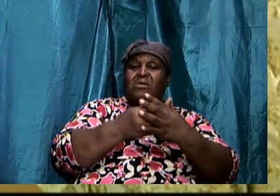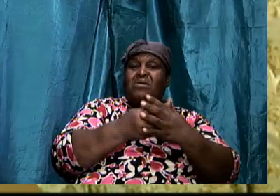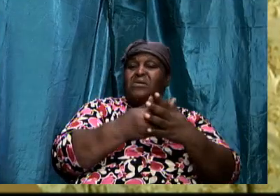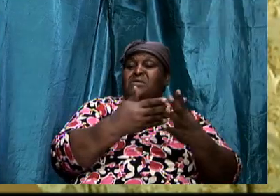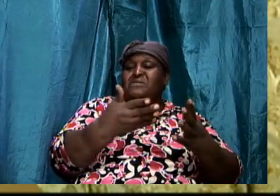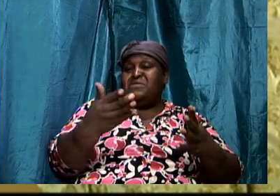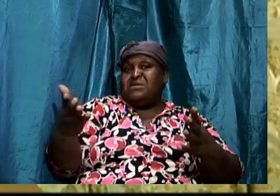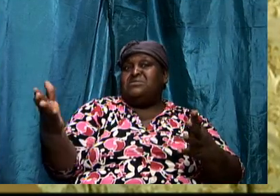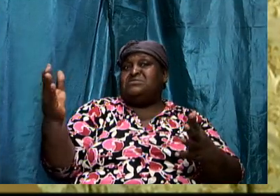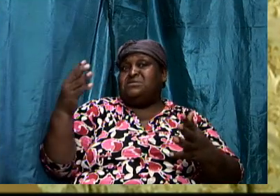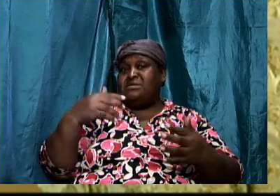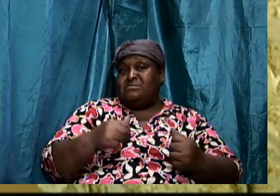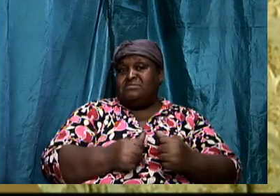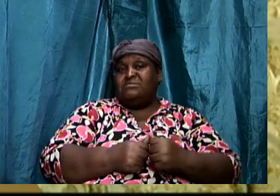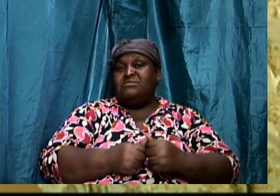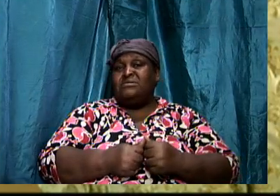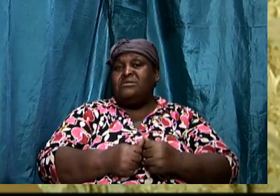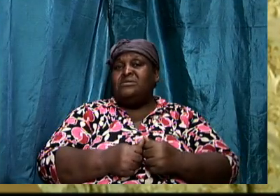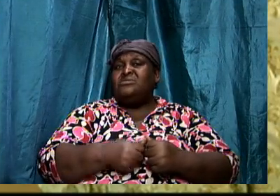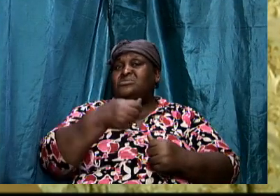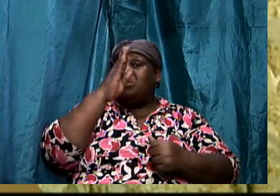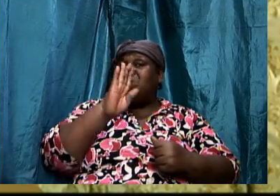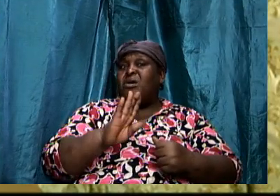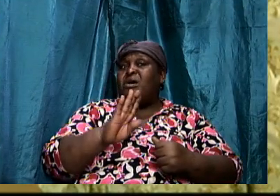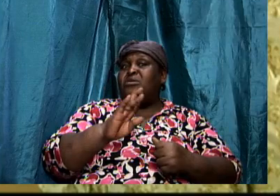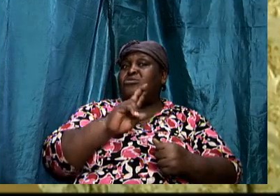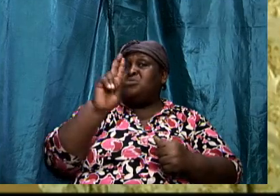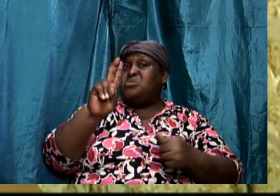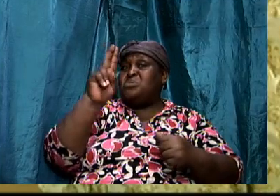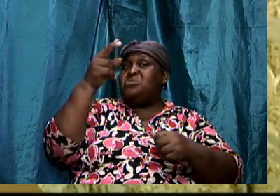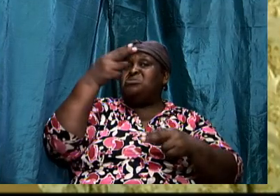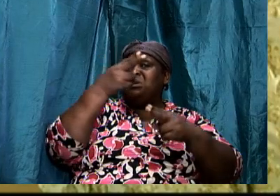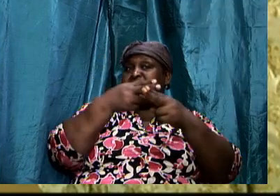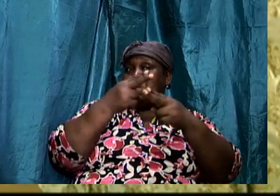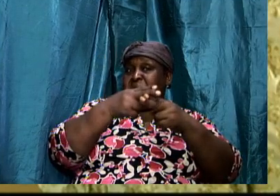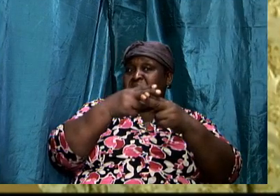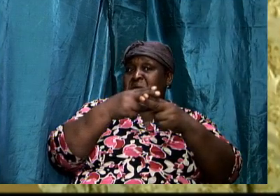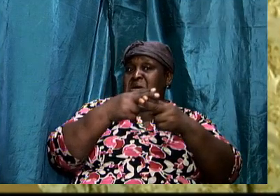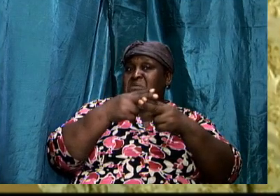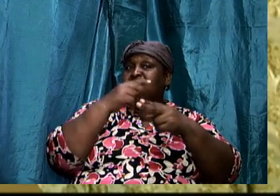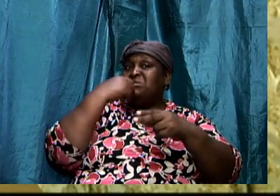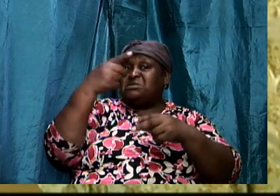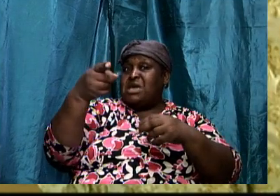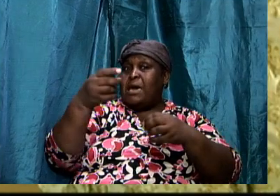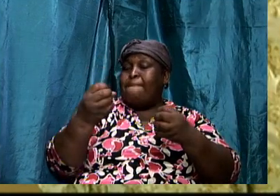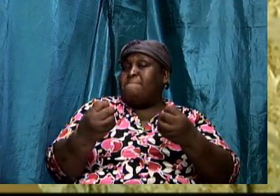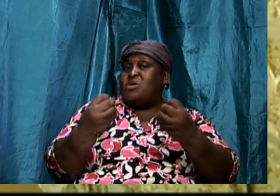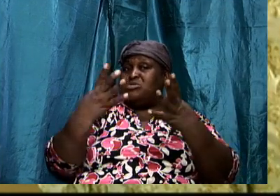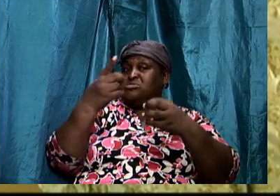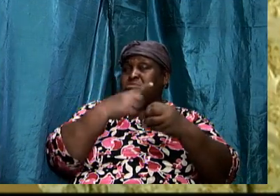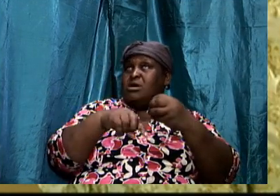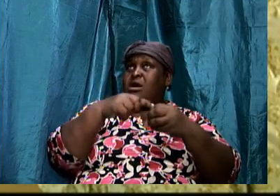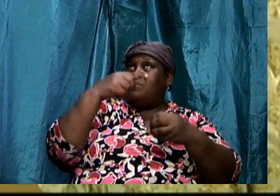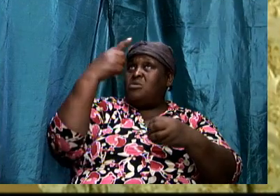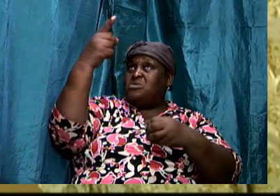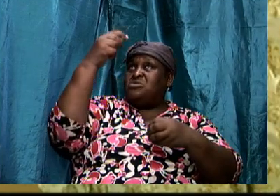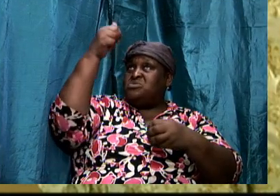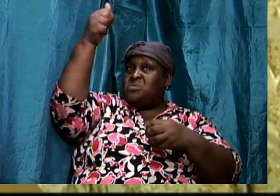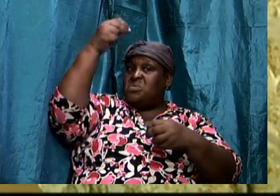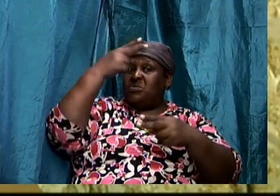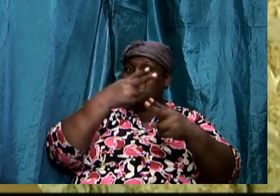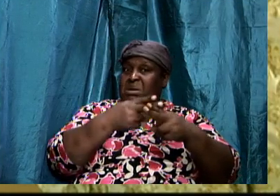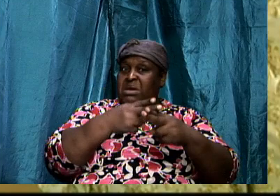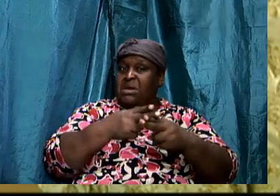name to describe these things about Himself, so that we can emphatically declare